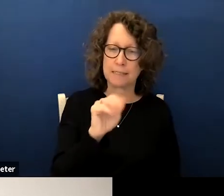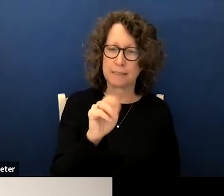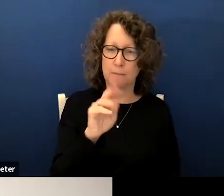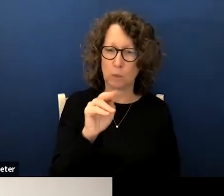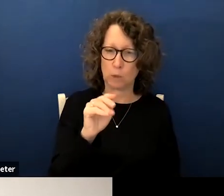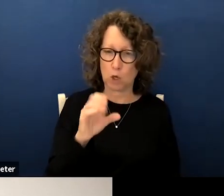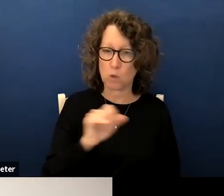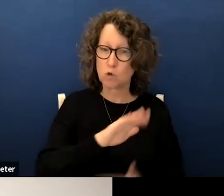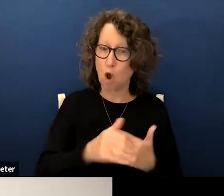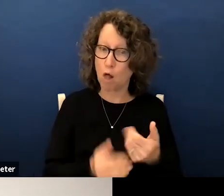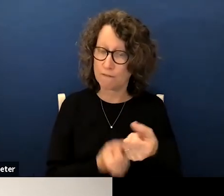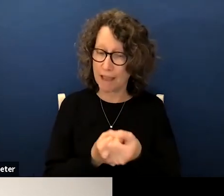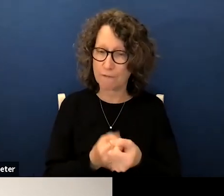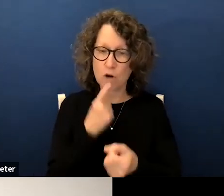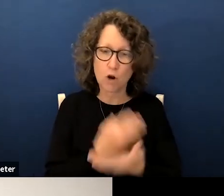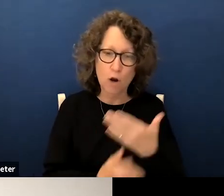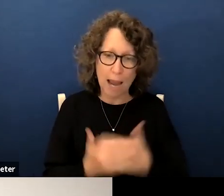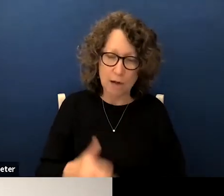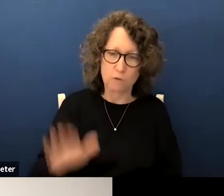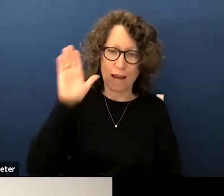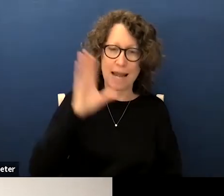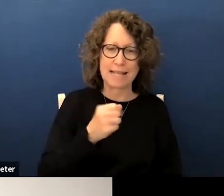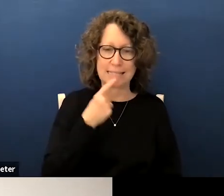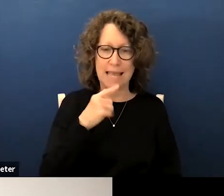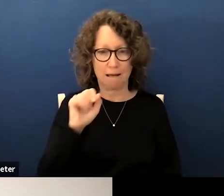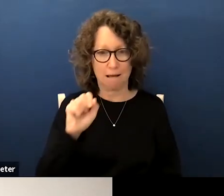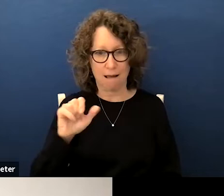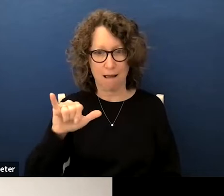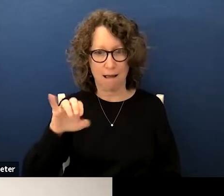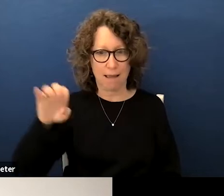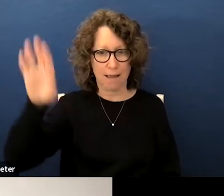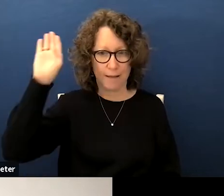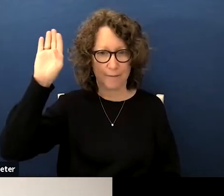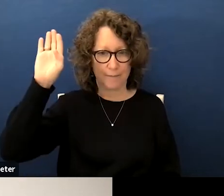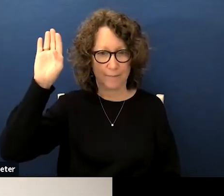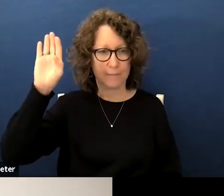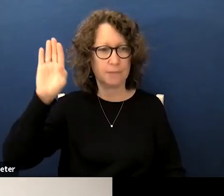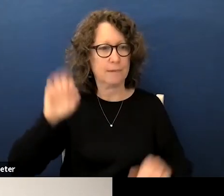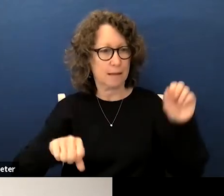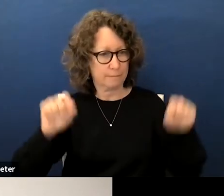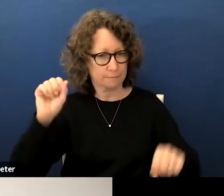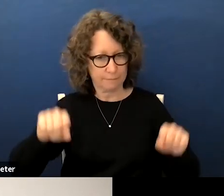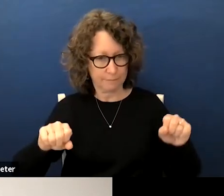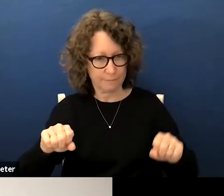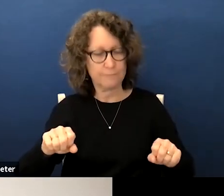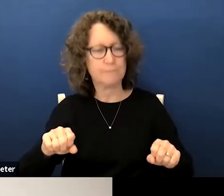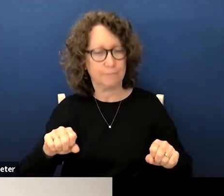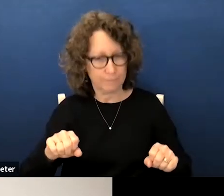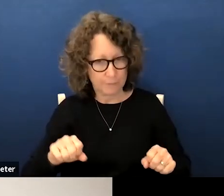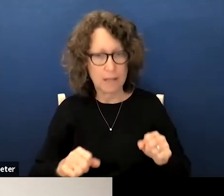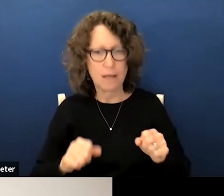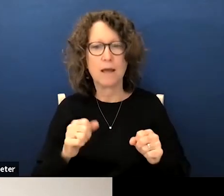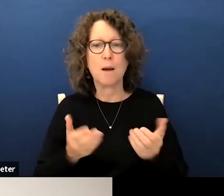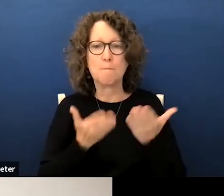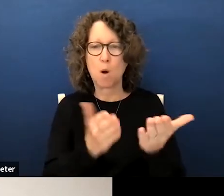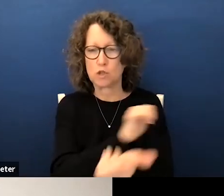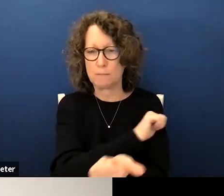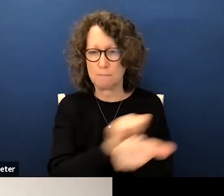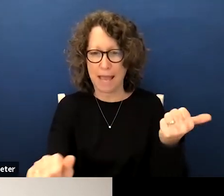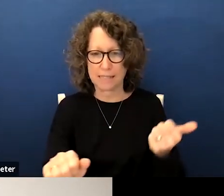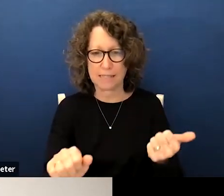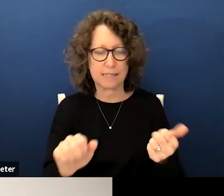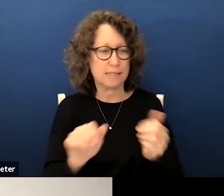in favor please signify by raising your hand and saying aye aye aye aye the motion passes